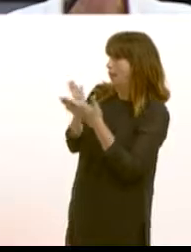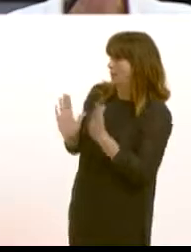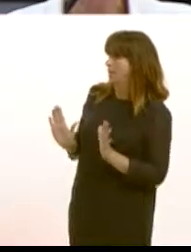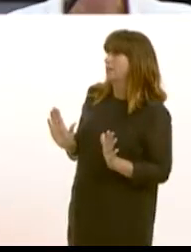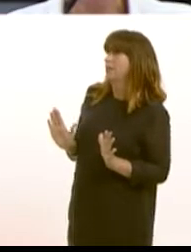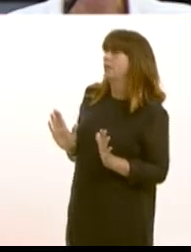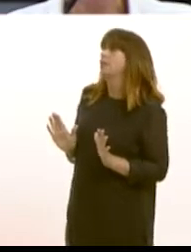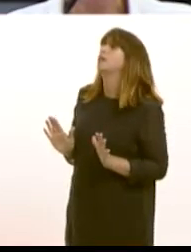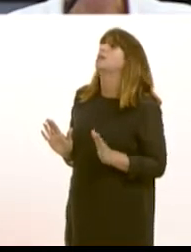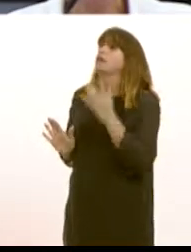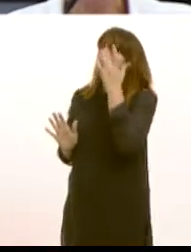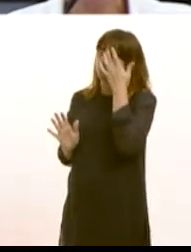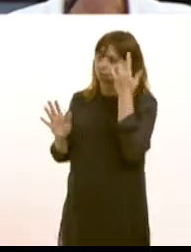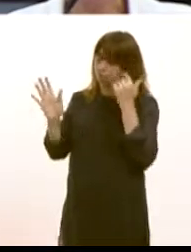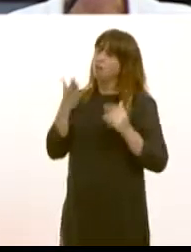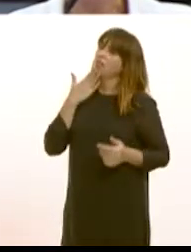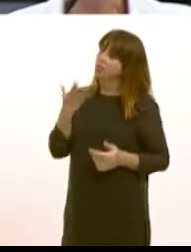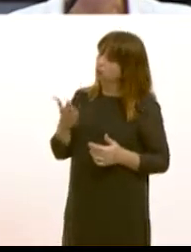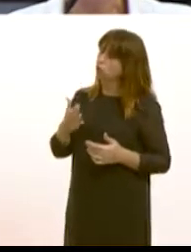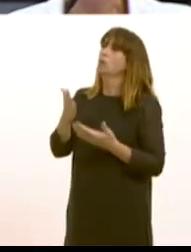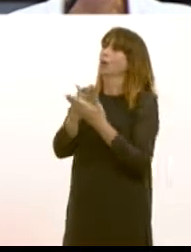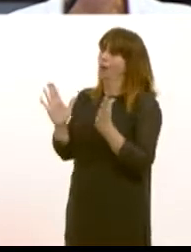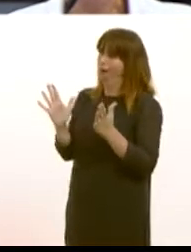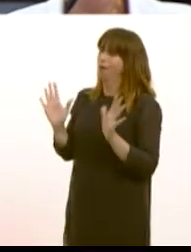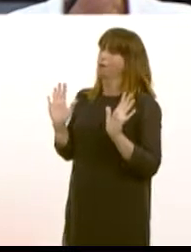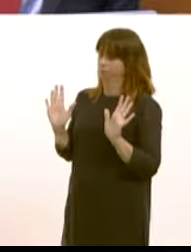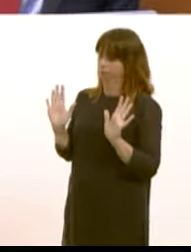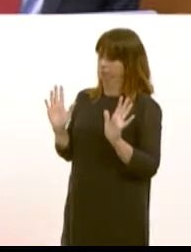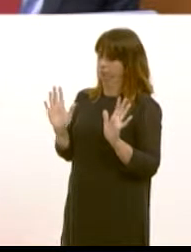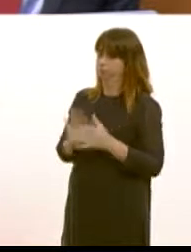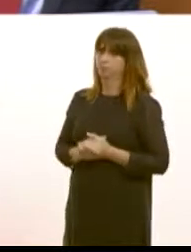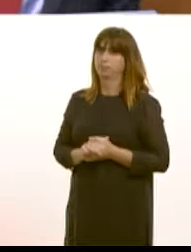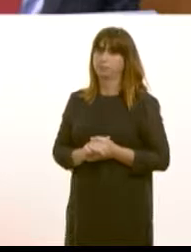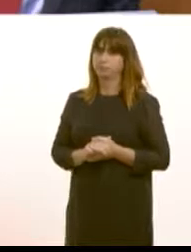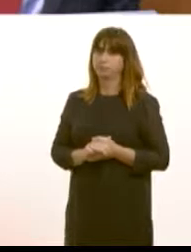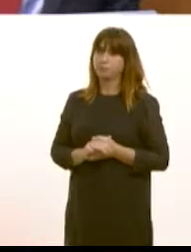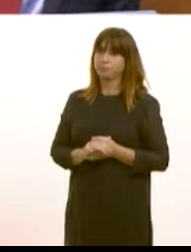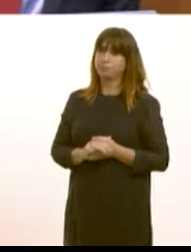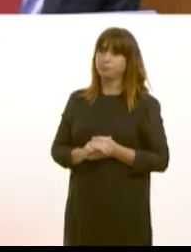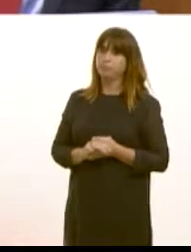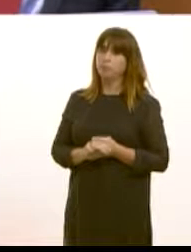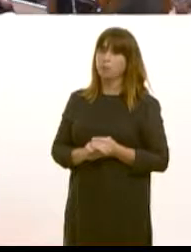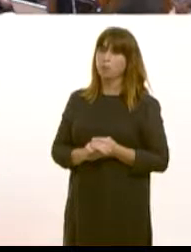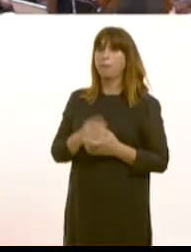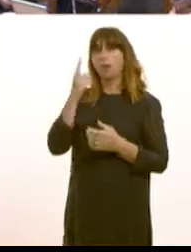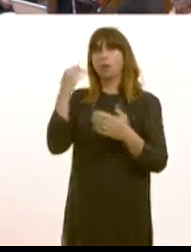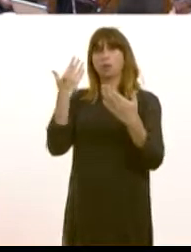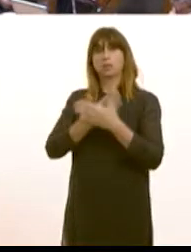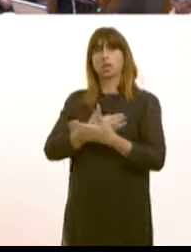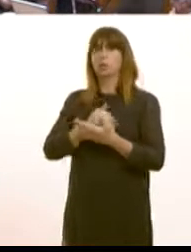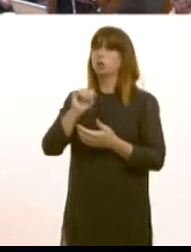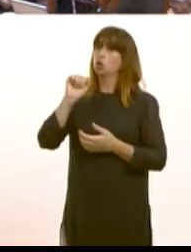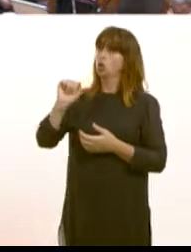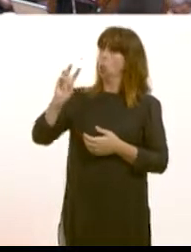So, finally, we have clarity. I'm grateful to you for that. Last night, your Labour MPs,